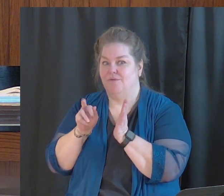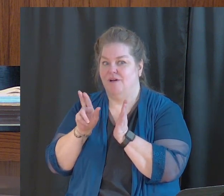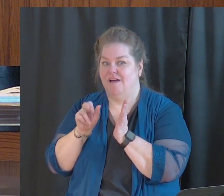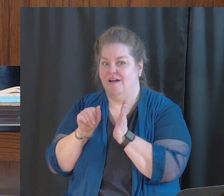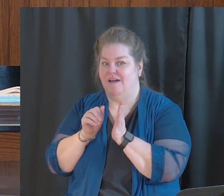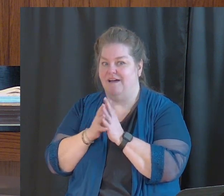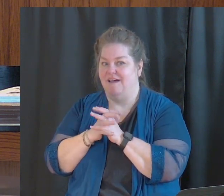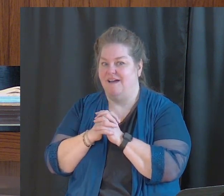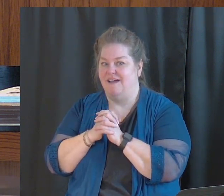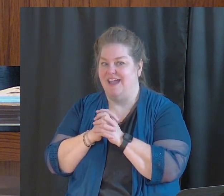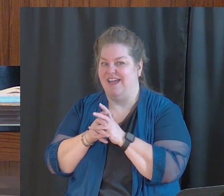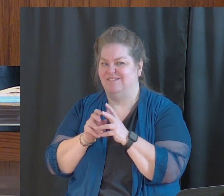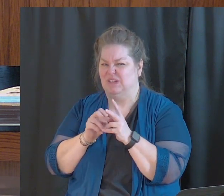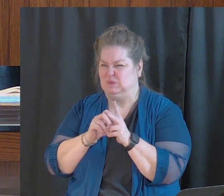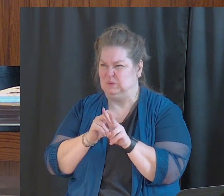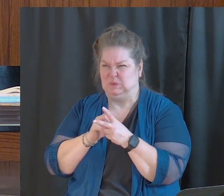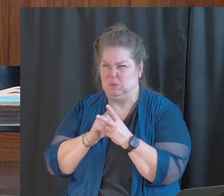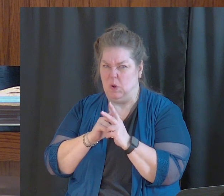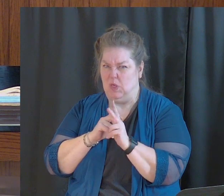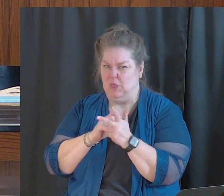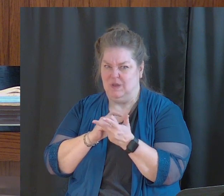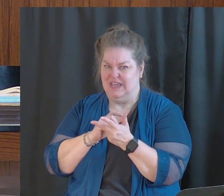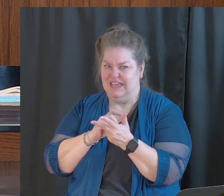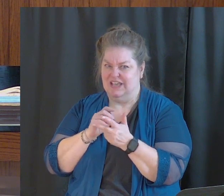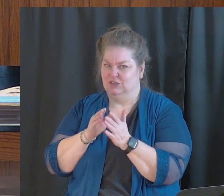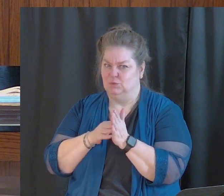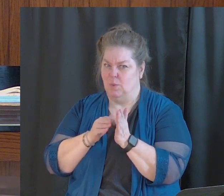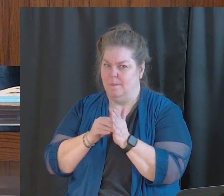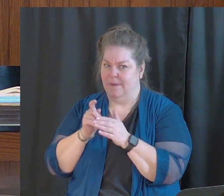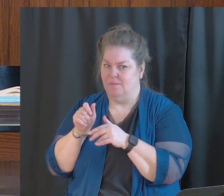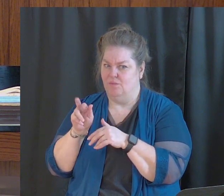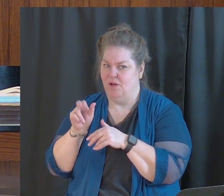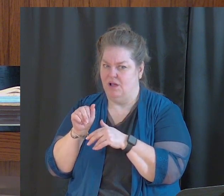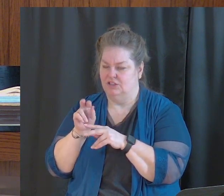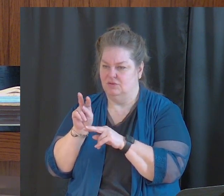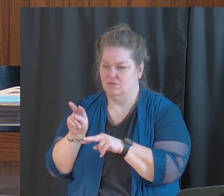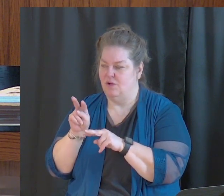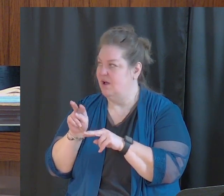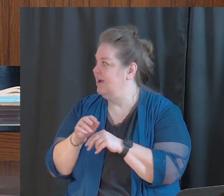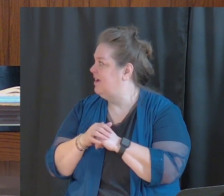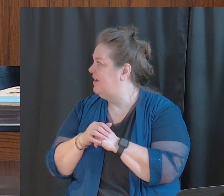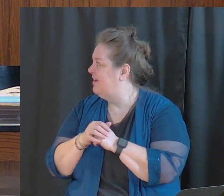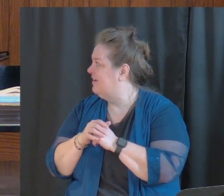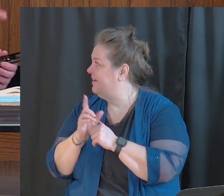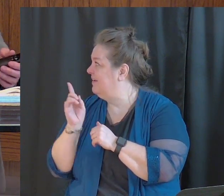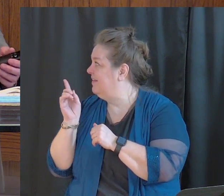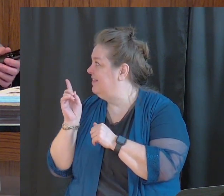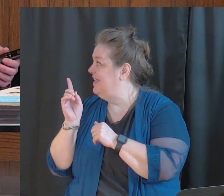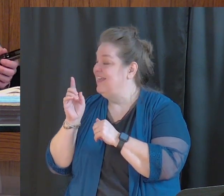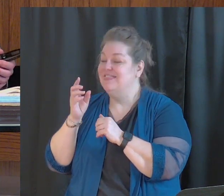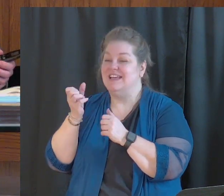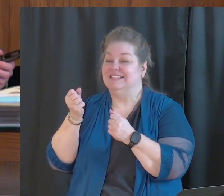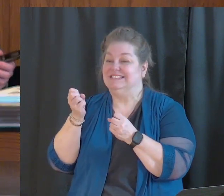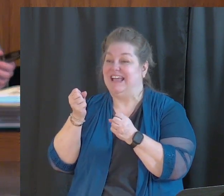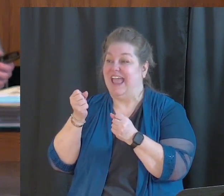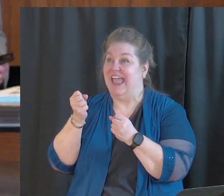And she had two or three soap operas that she watched. Like sands through the hourglass, so are the...